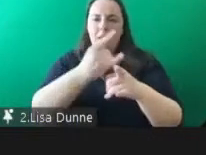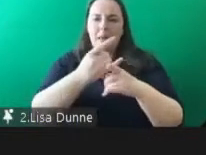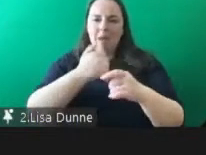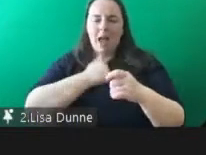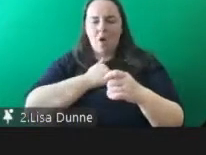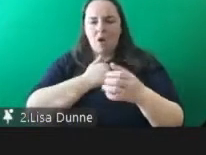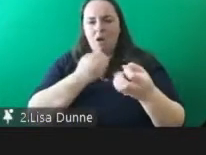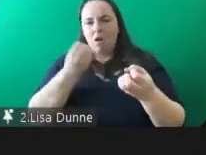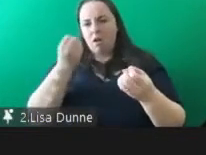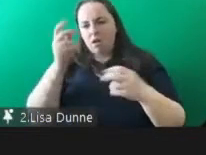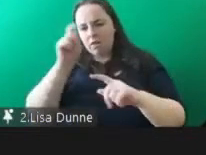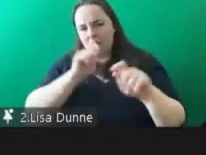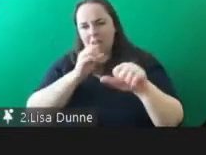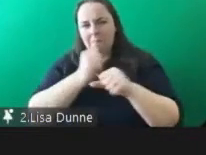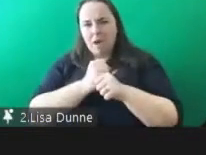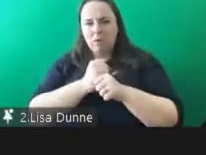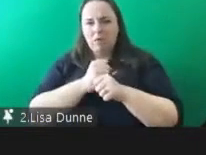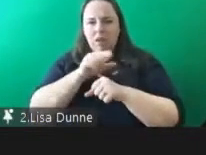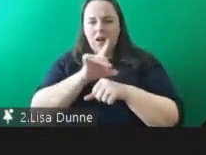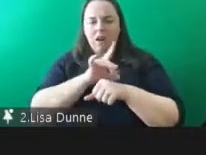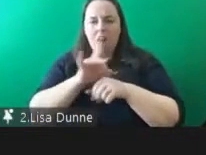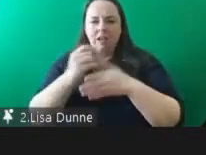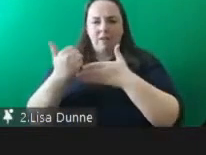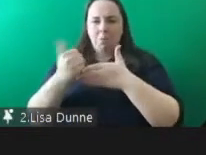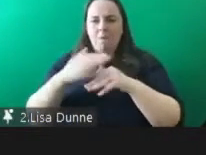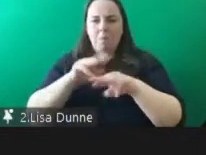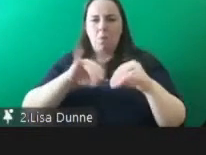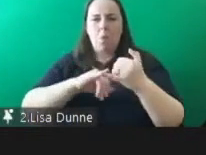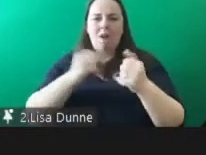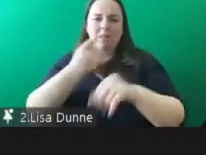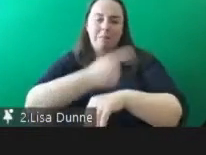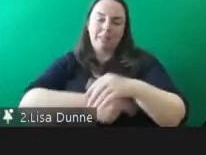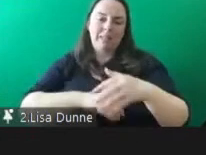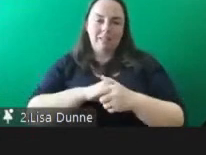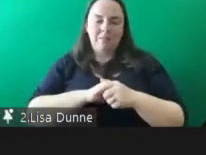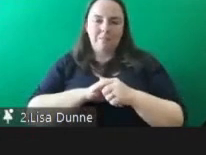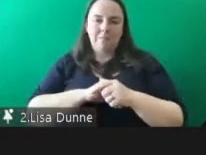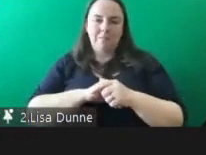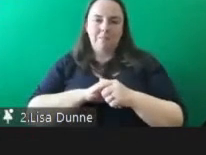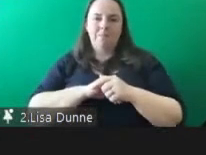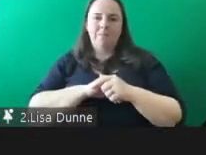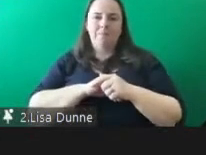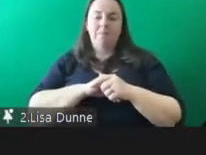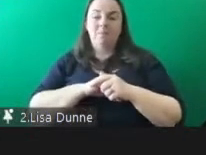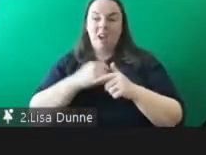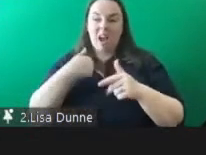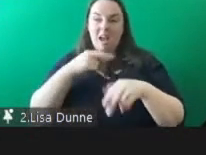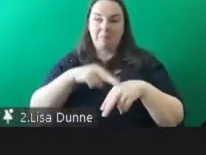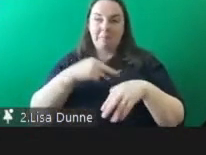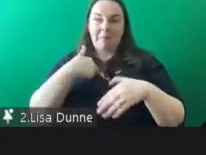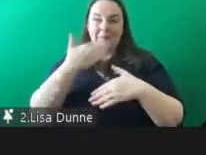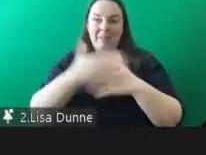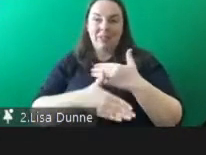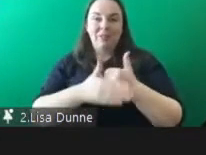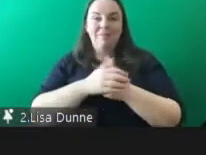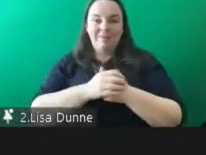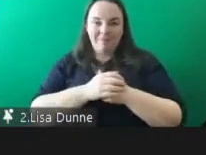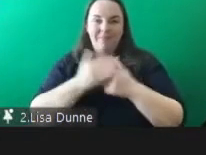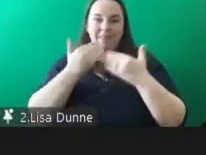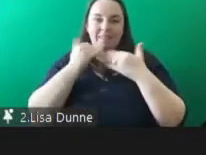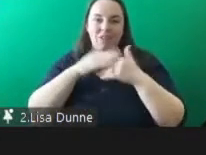um intermediaries for people with disabilities so i'll conclude on that point and thank you for your attention